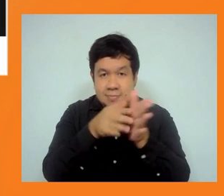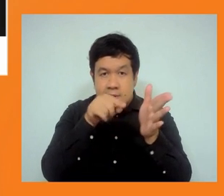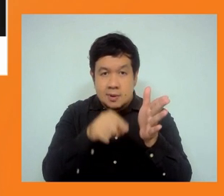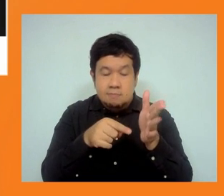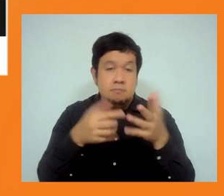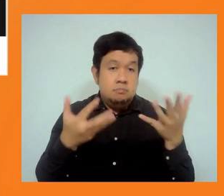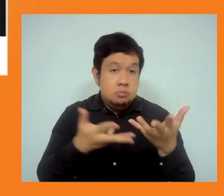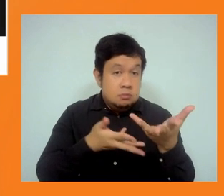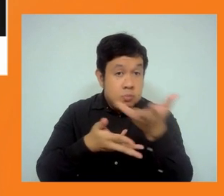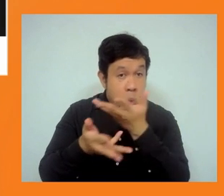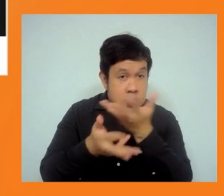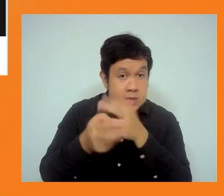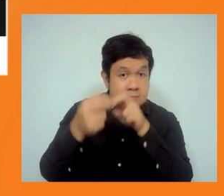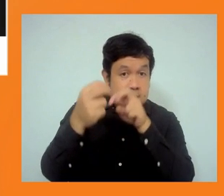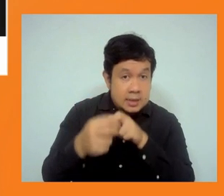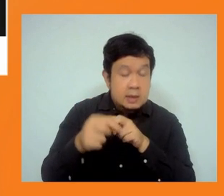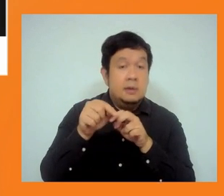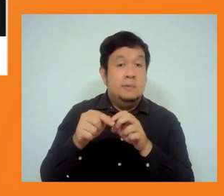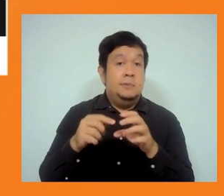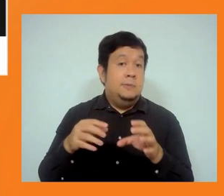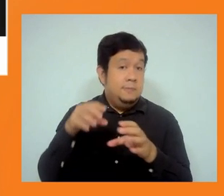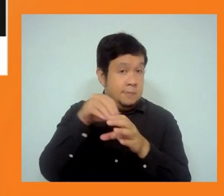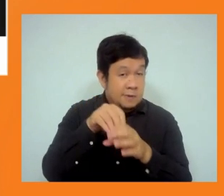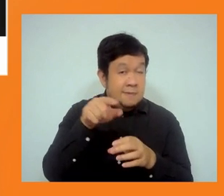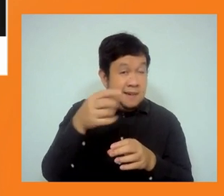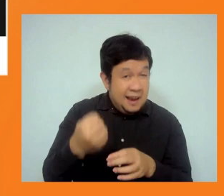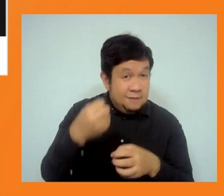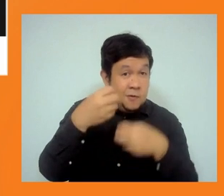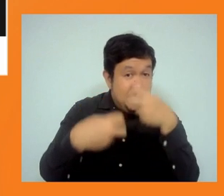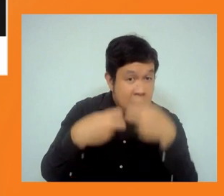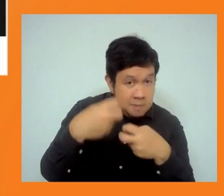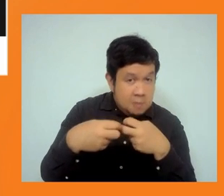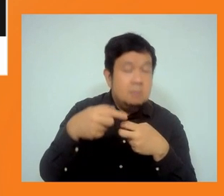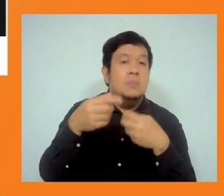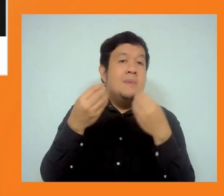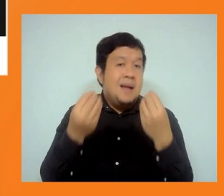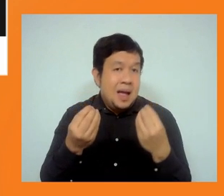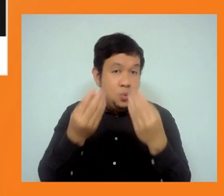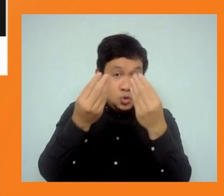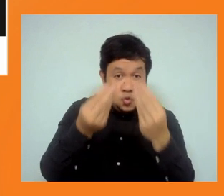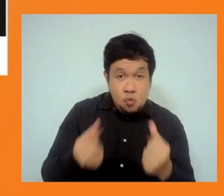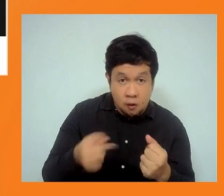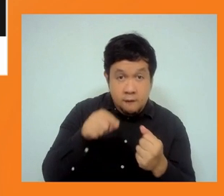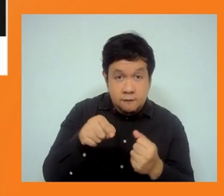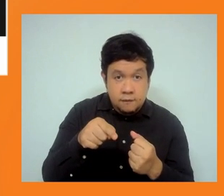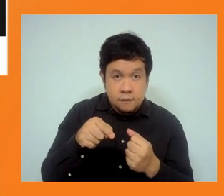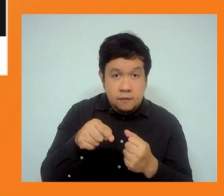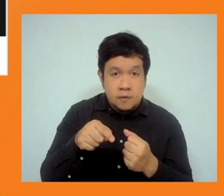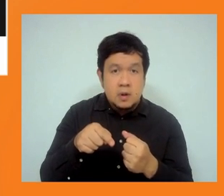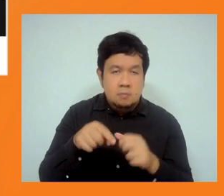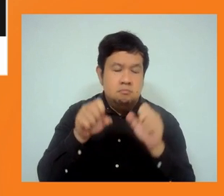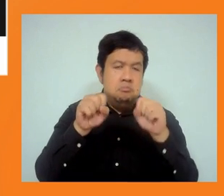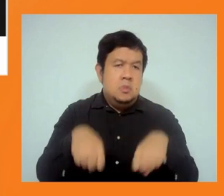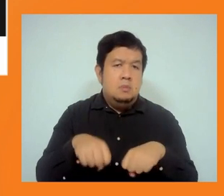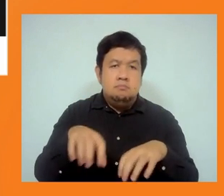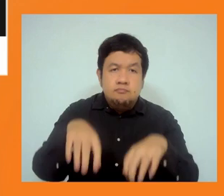problem solving. If there are some difficulties in the adoption of some rules